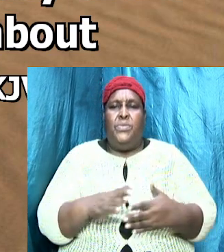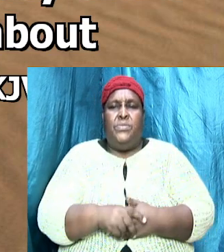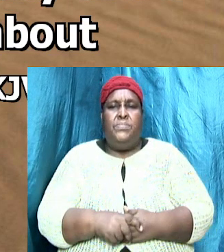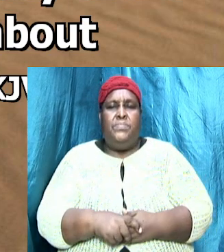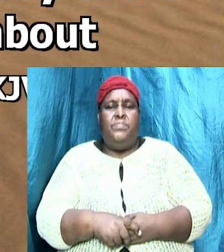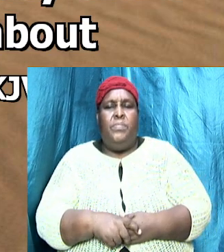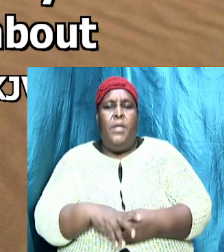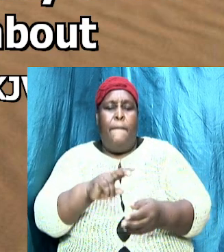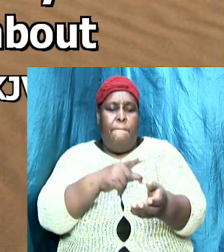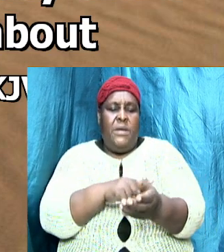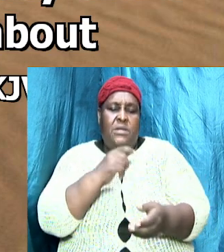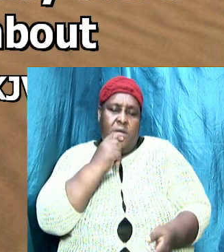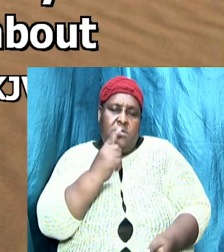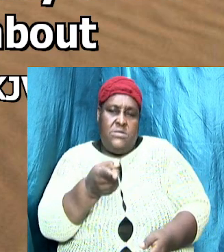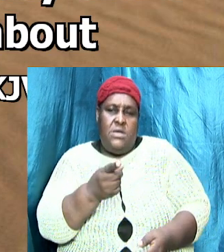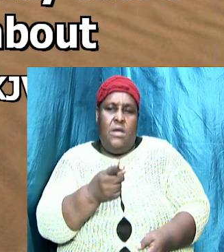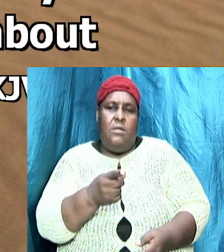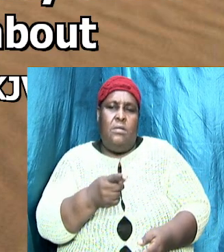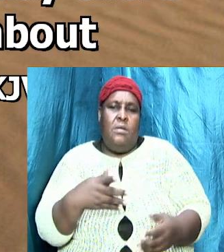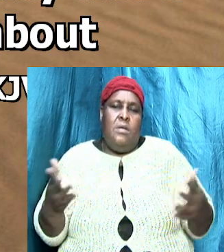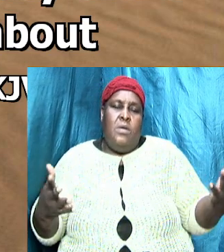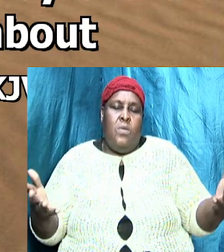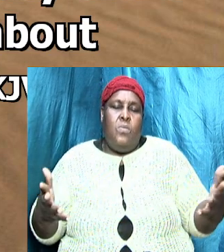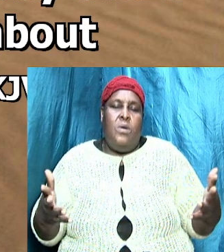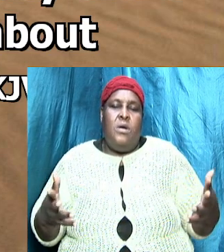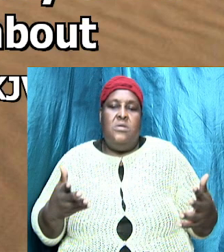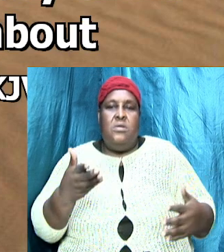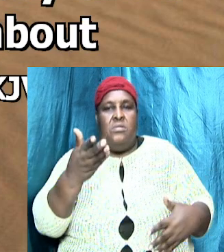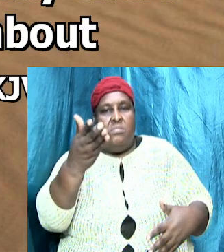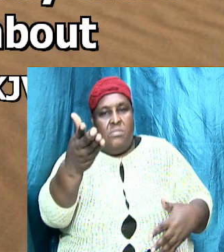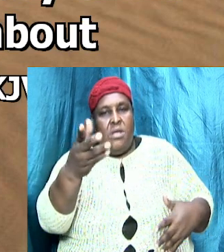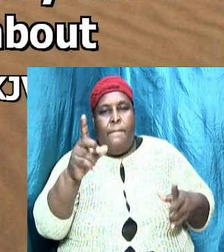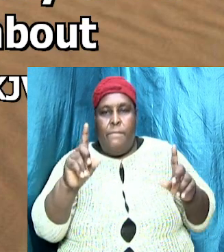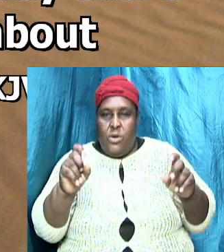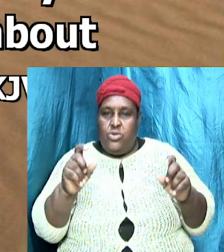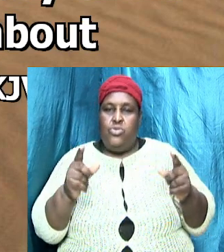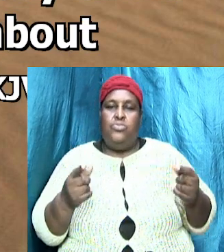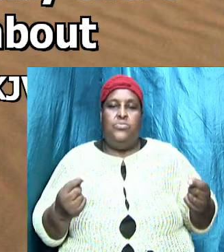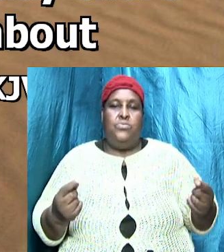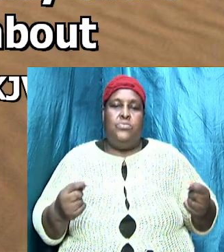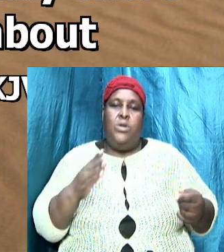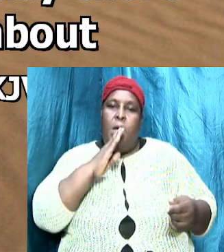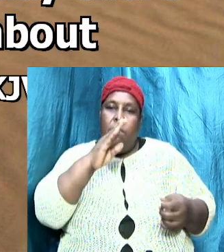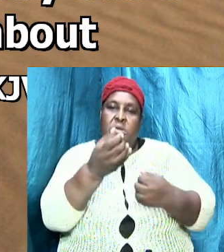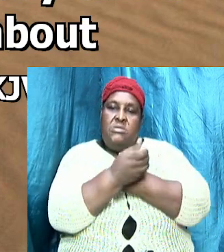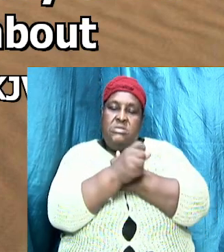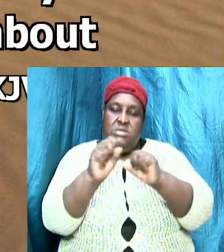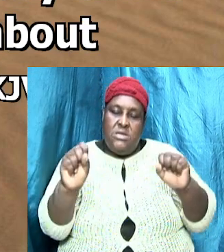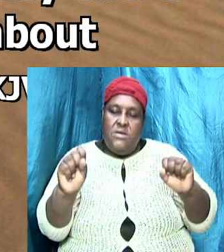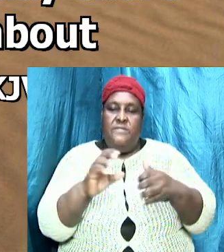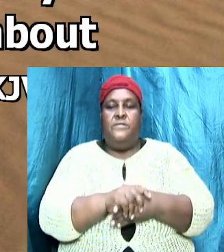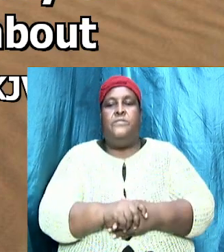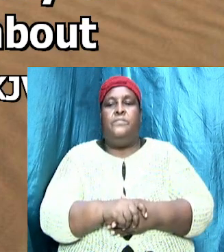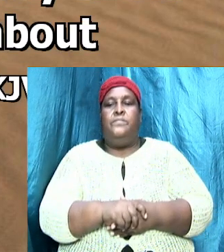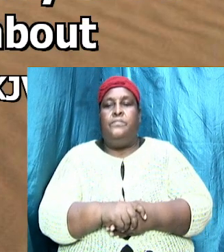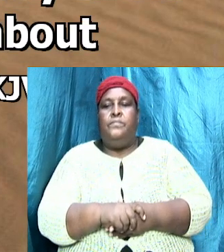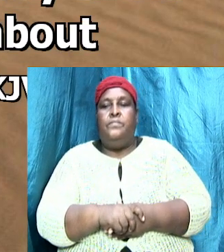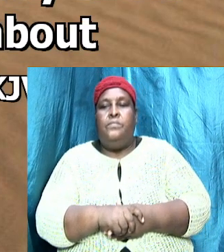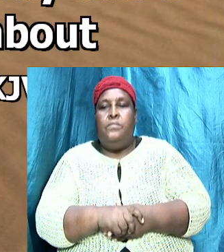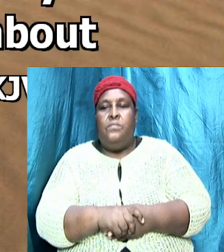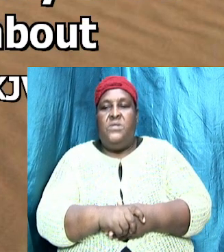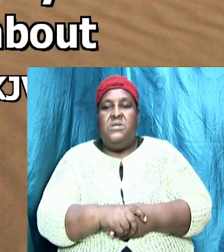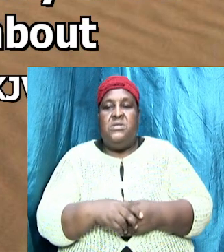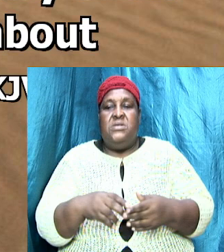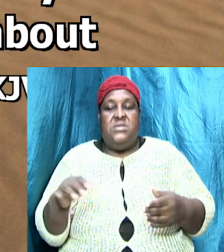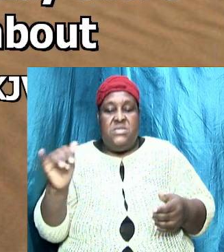Peter told them what they should do and the Bible says and the